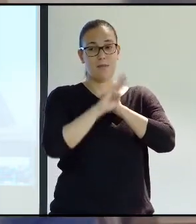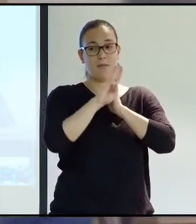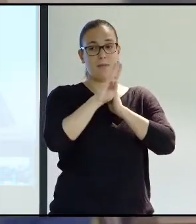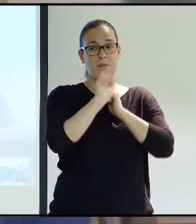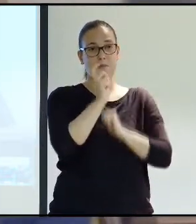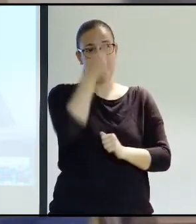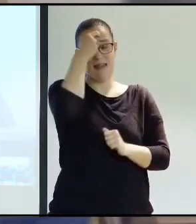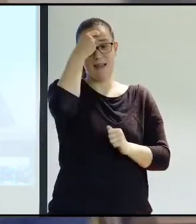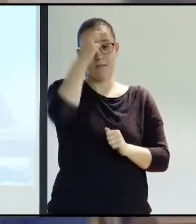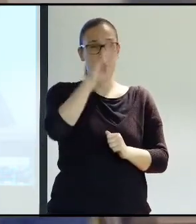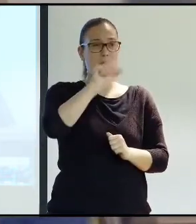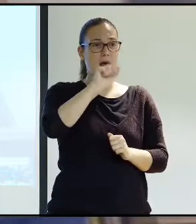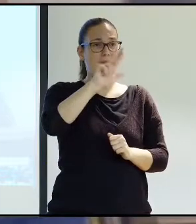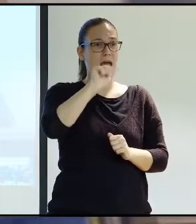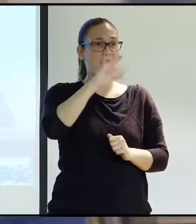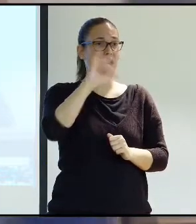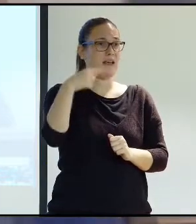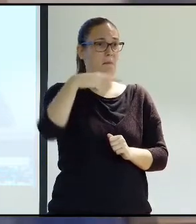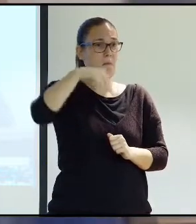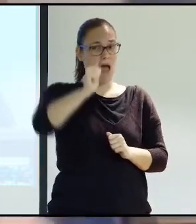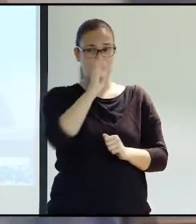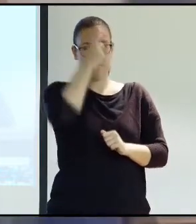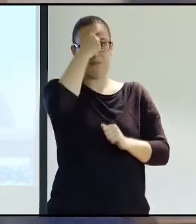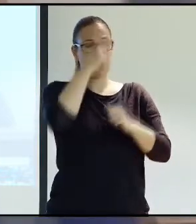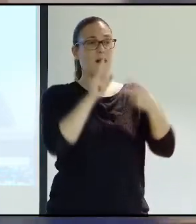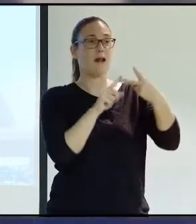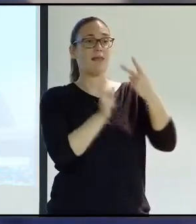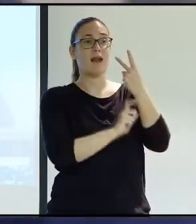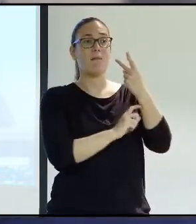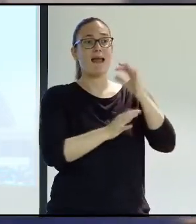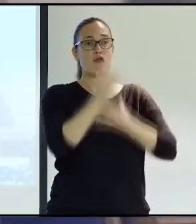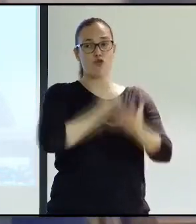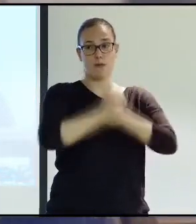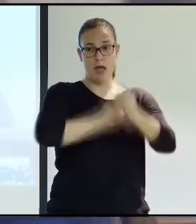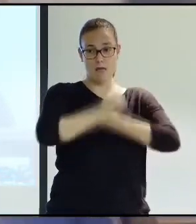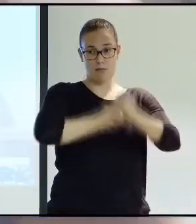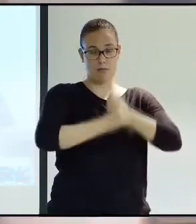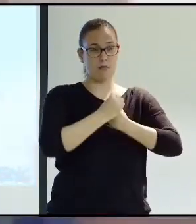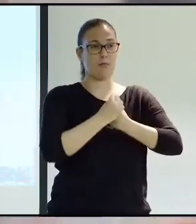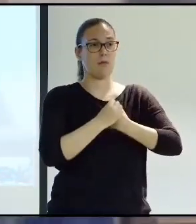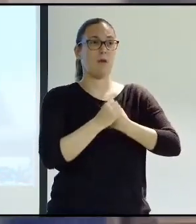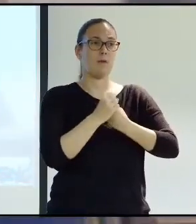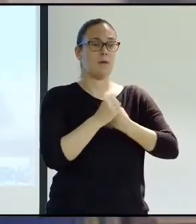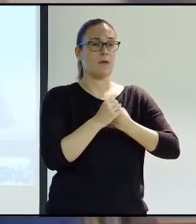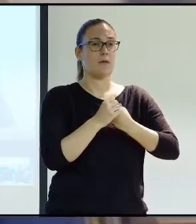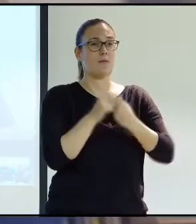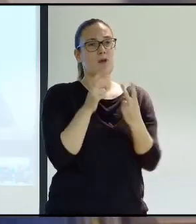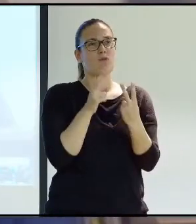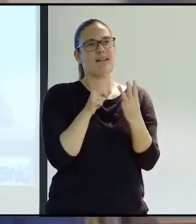negative points. The economic trap,